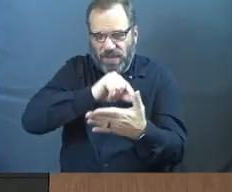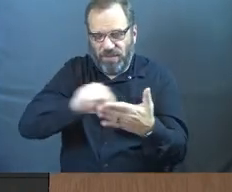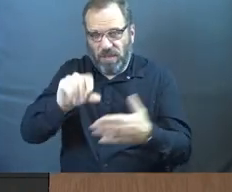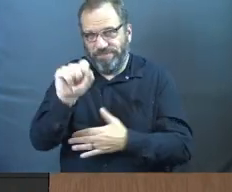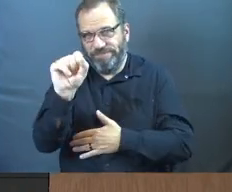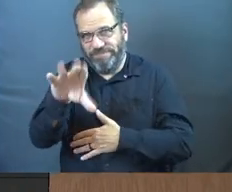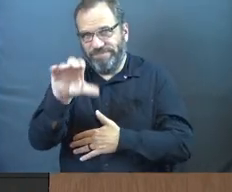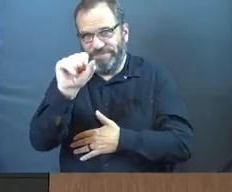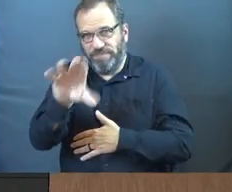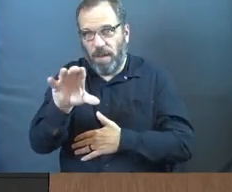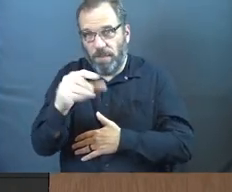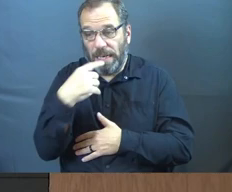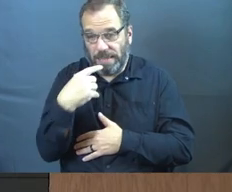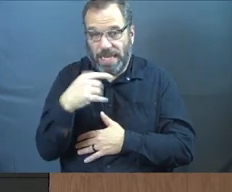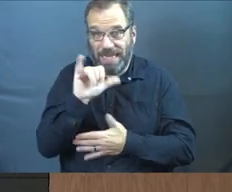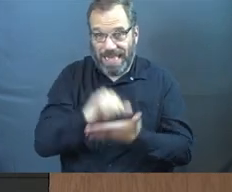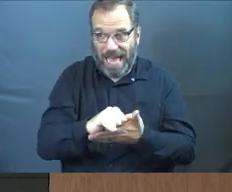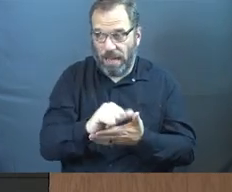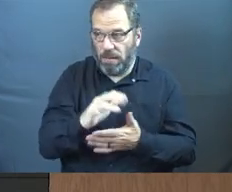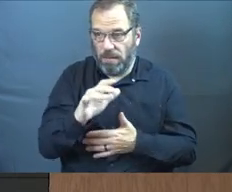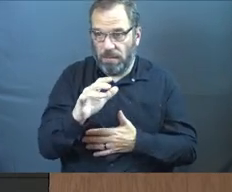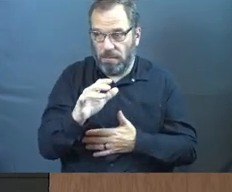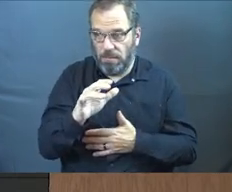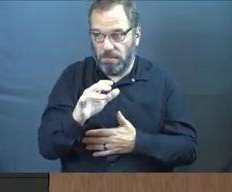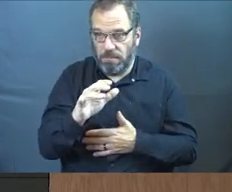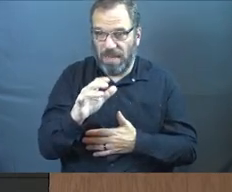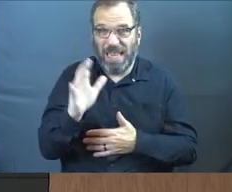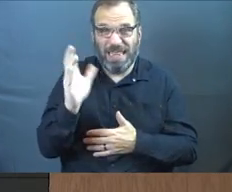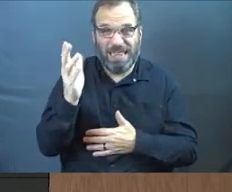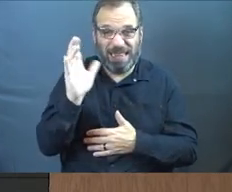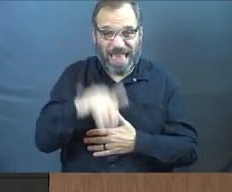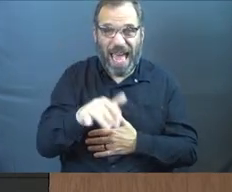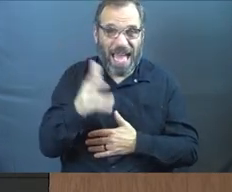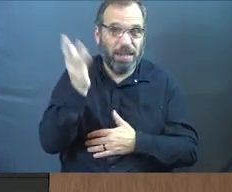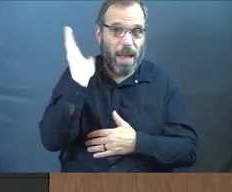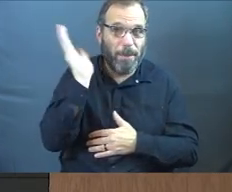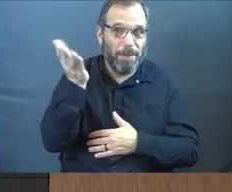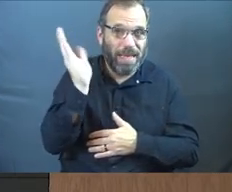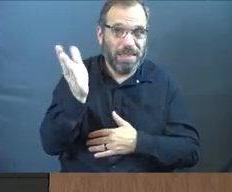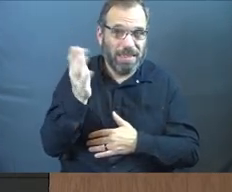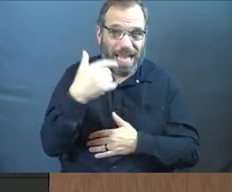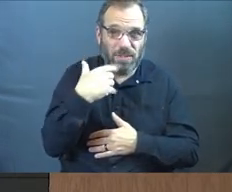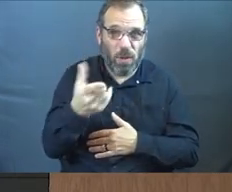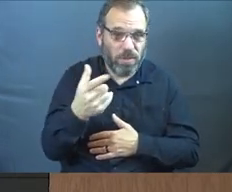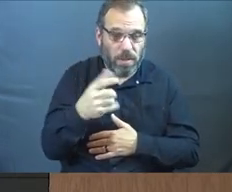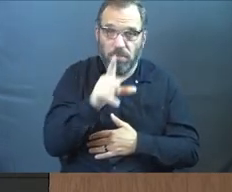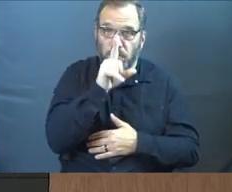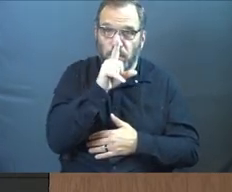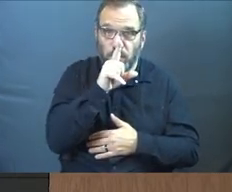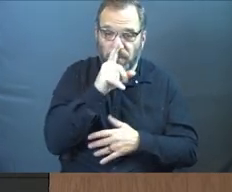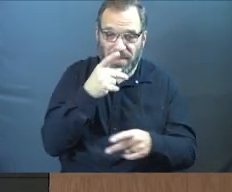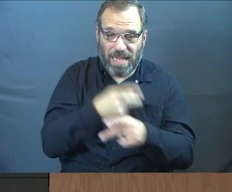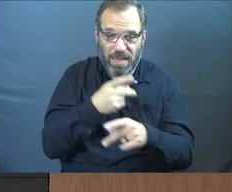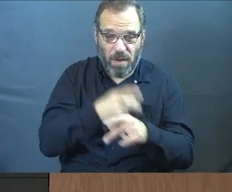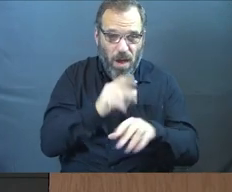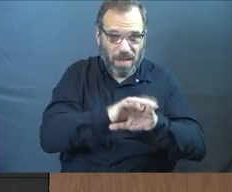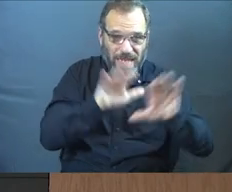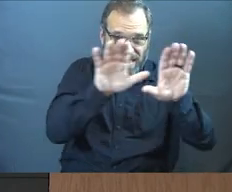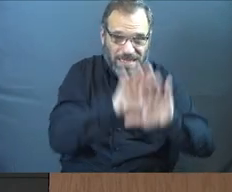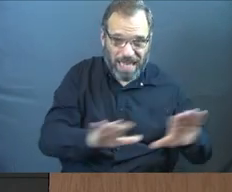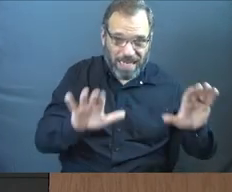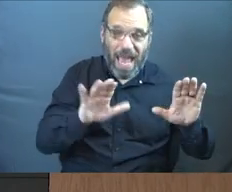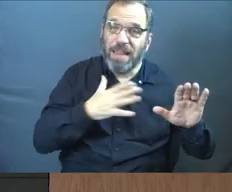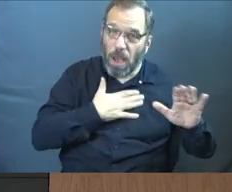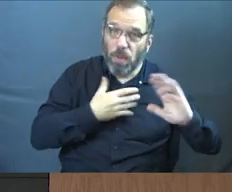willing. I will say back when I did that last message, I told you that even though I wasn't going to handle that on a Sunday and I had